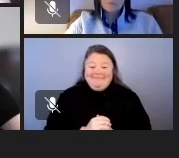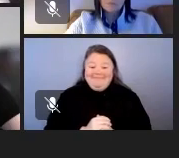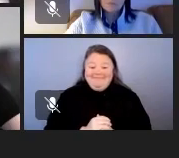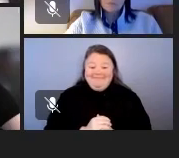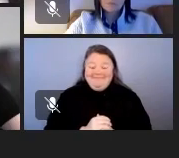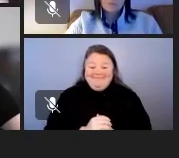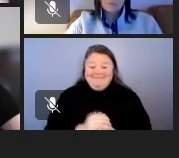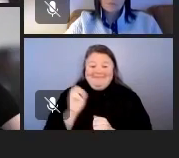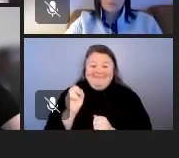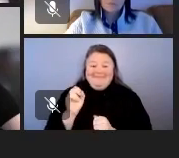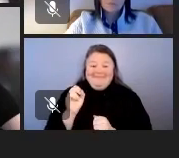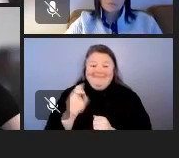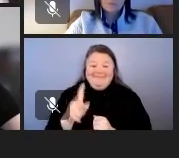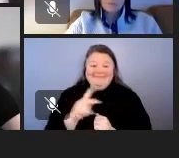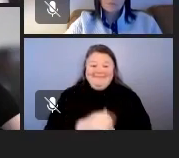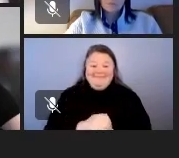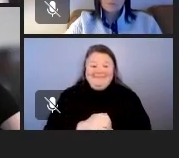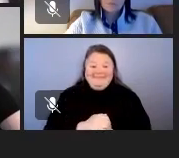Okay.